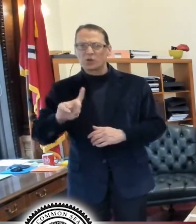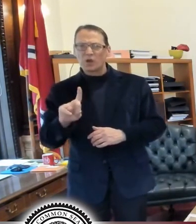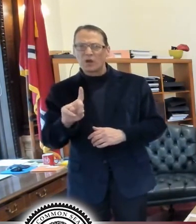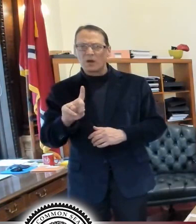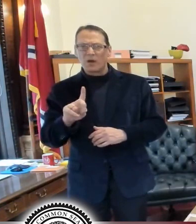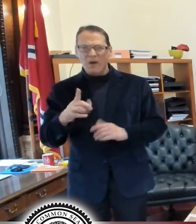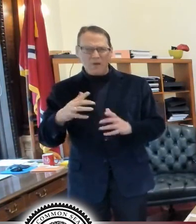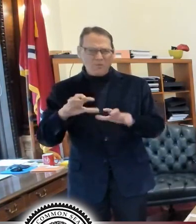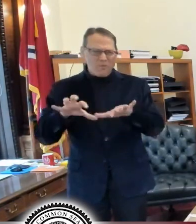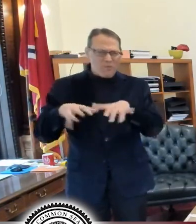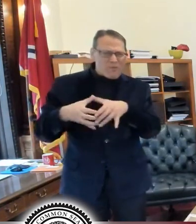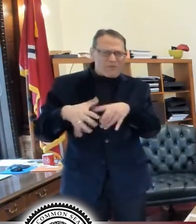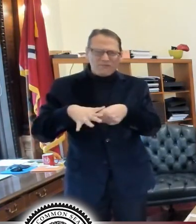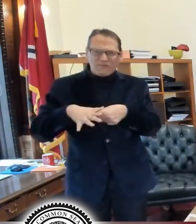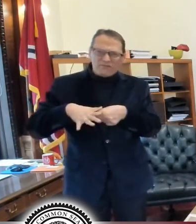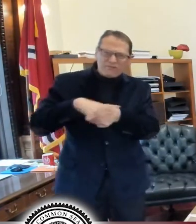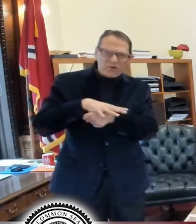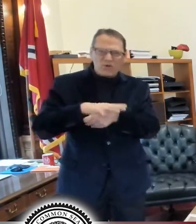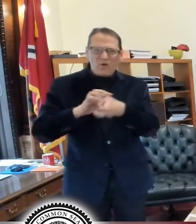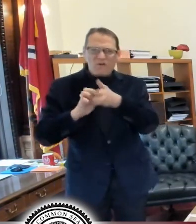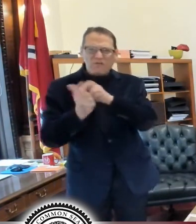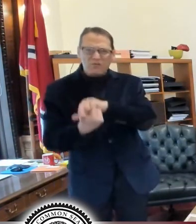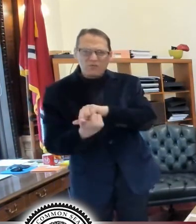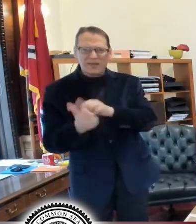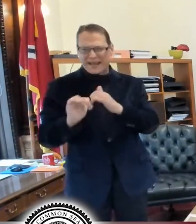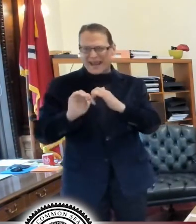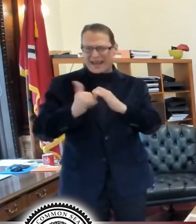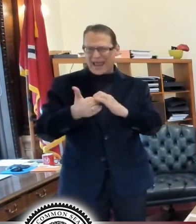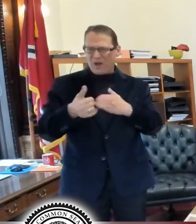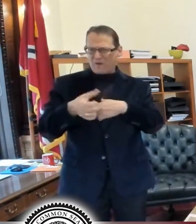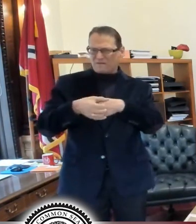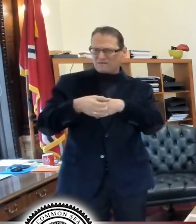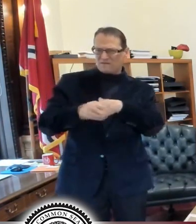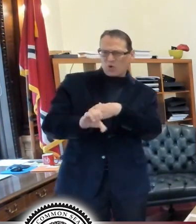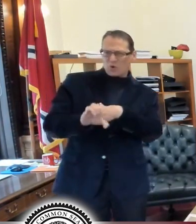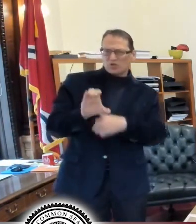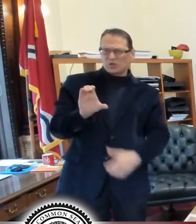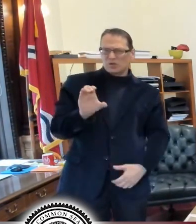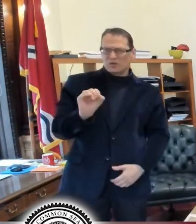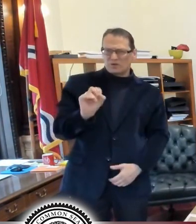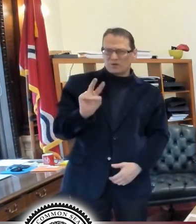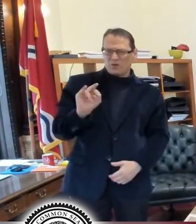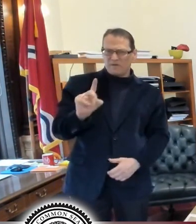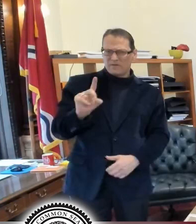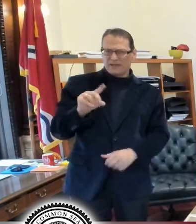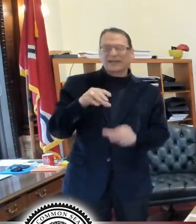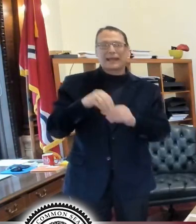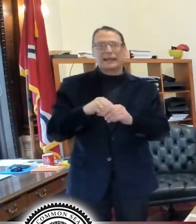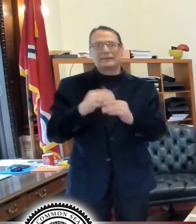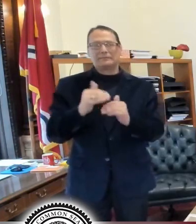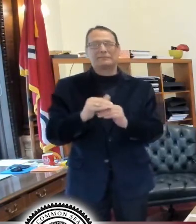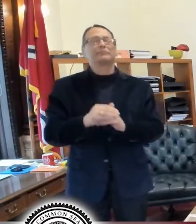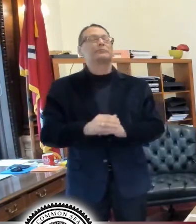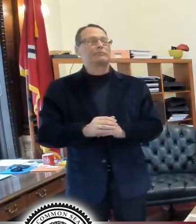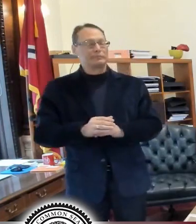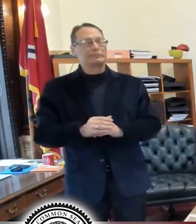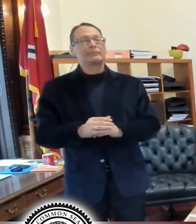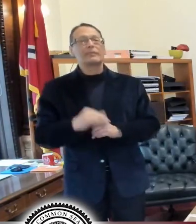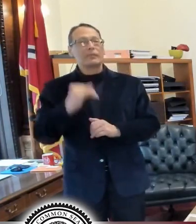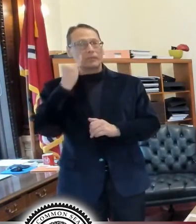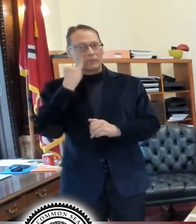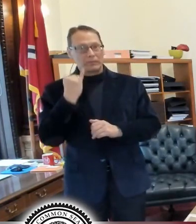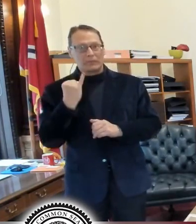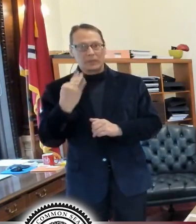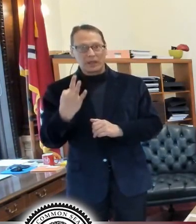is being done in terms of enforcing the COVID-19 restrictions in the city. So Nicholas, if, um,